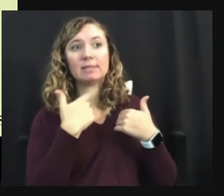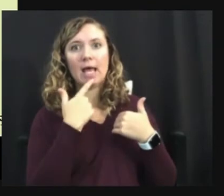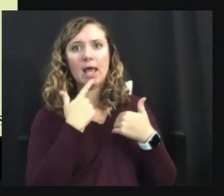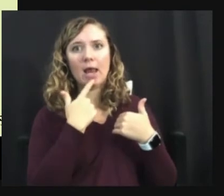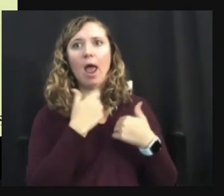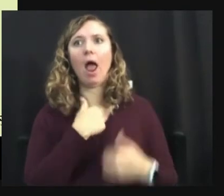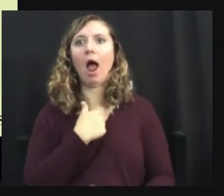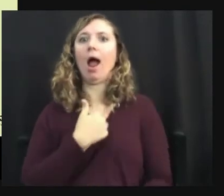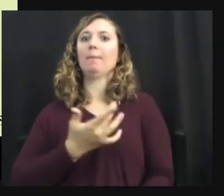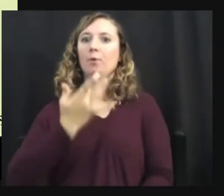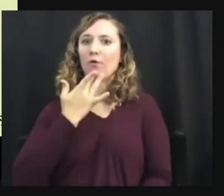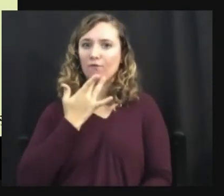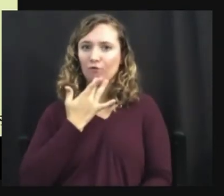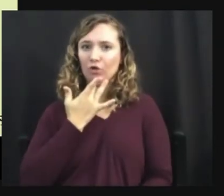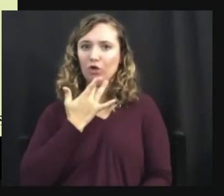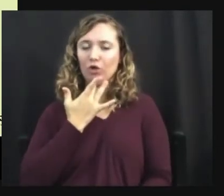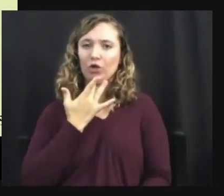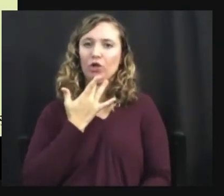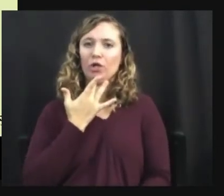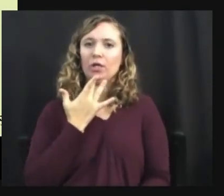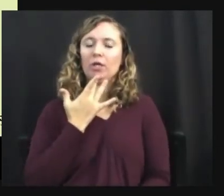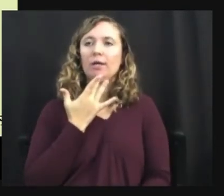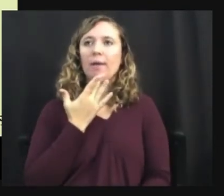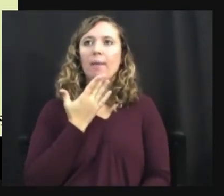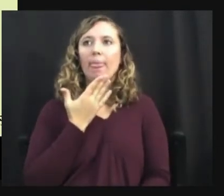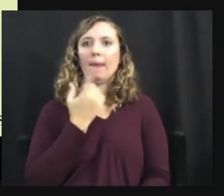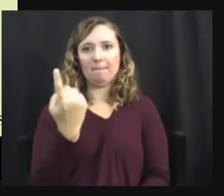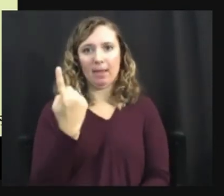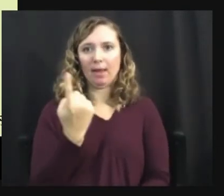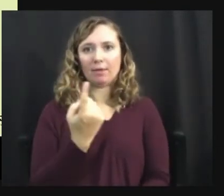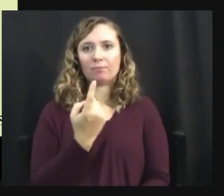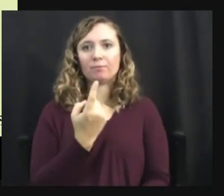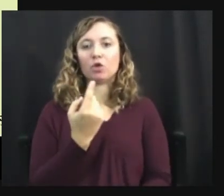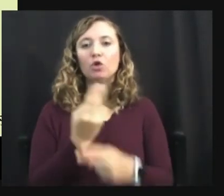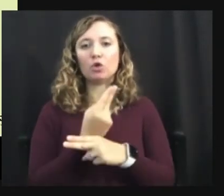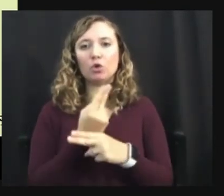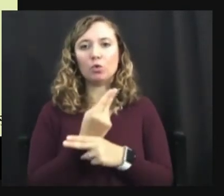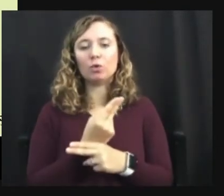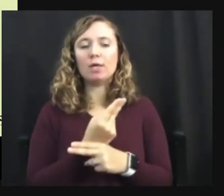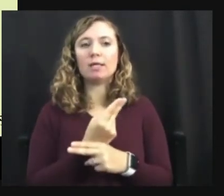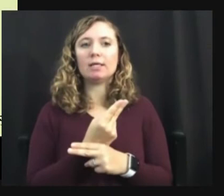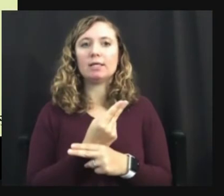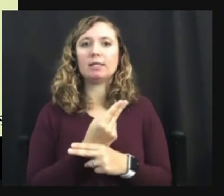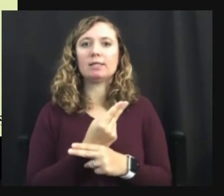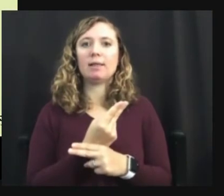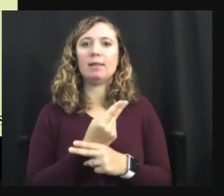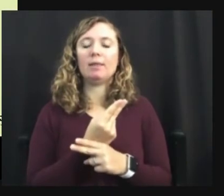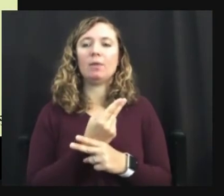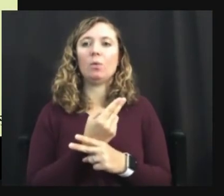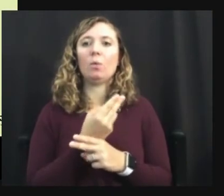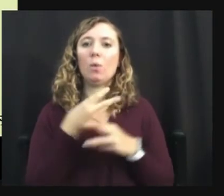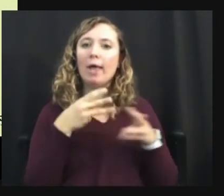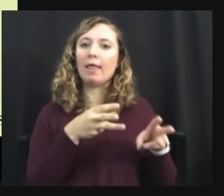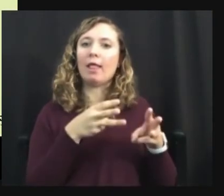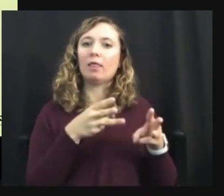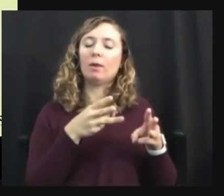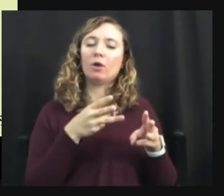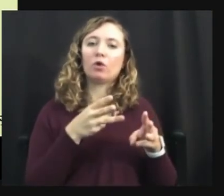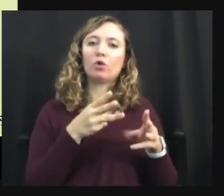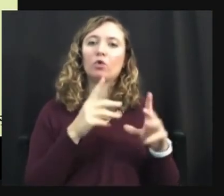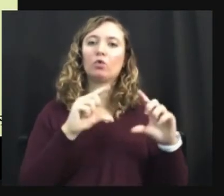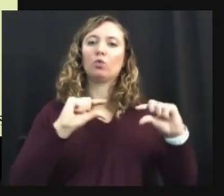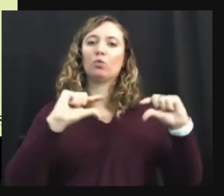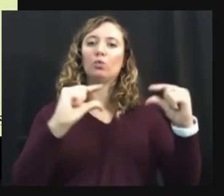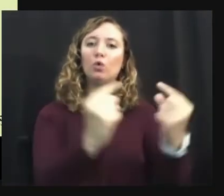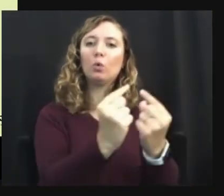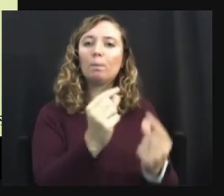use the, uh, method that is preferred by the group when talking about the group. So if